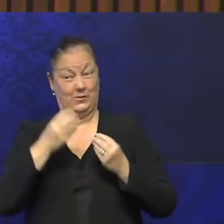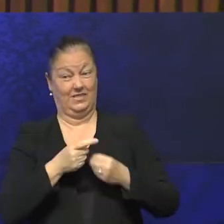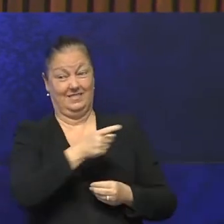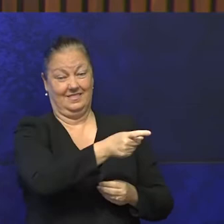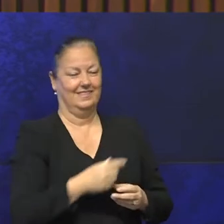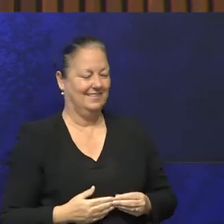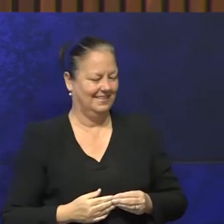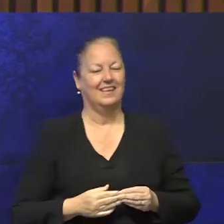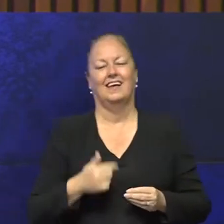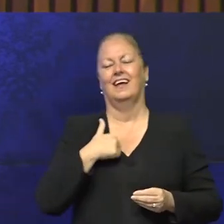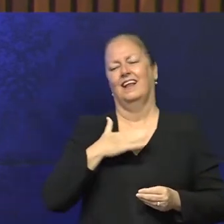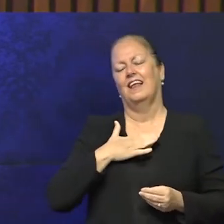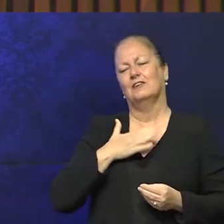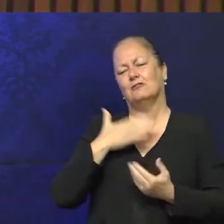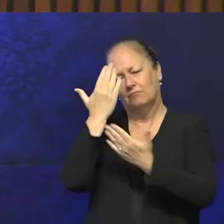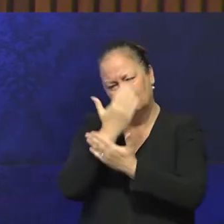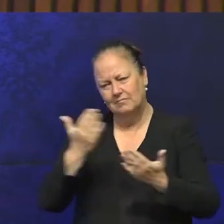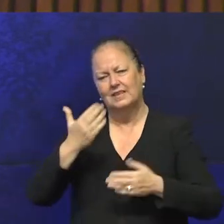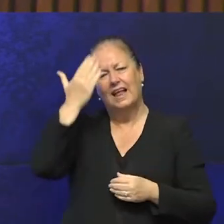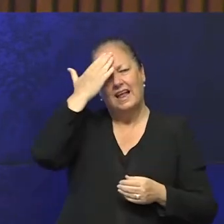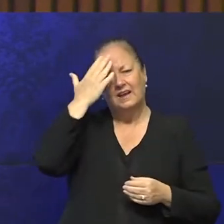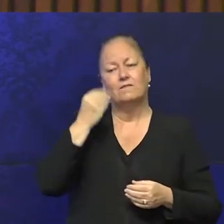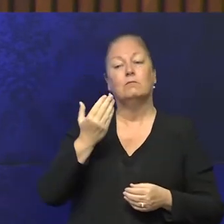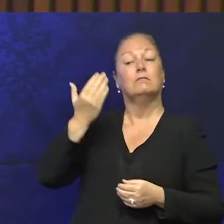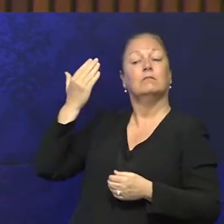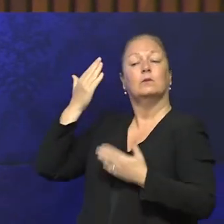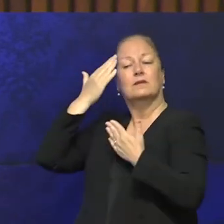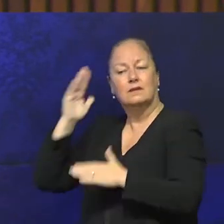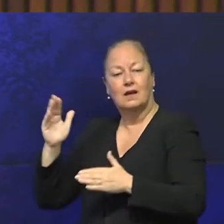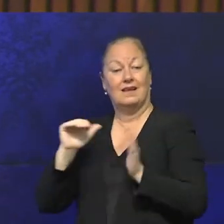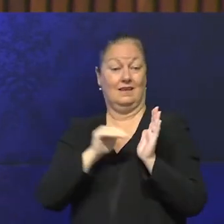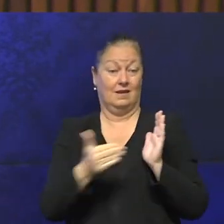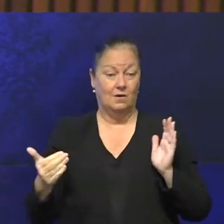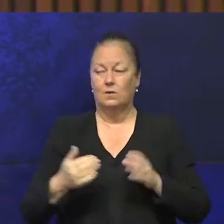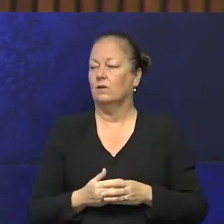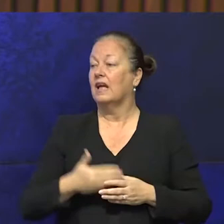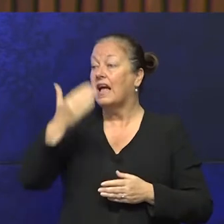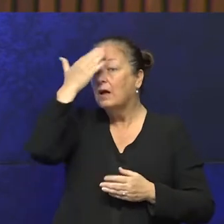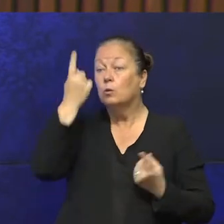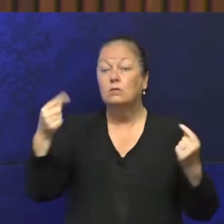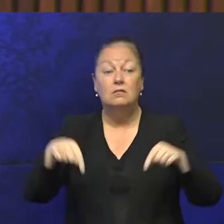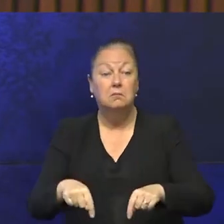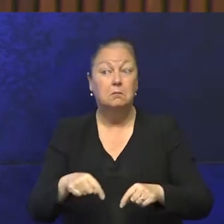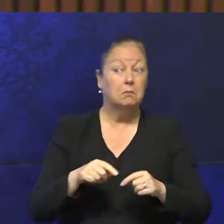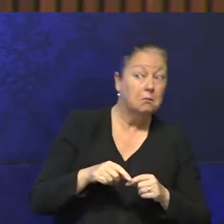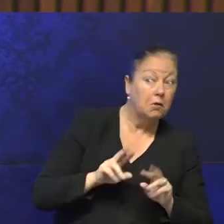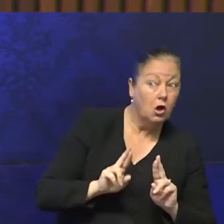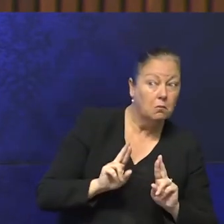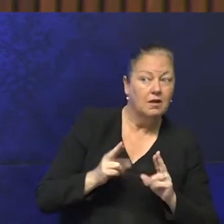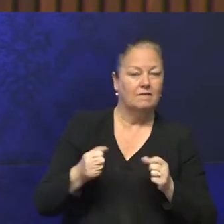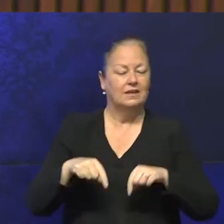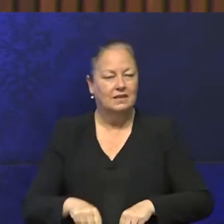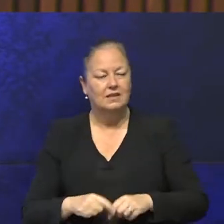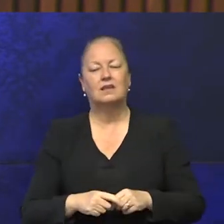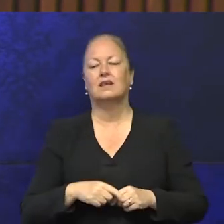Firstly, I'd like to pay respects to all Elders, both past, present and Elders here today, possible, hopefully, Aboriginal